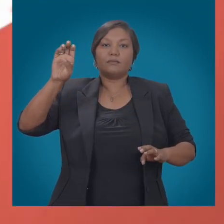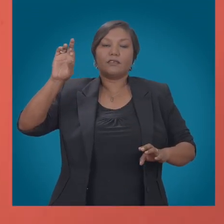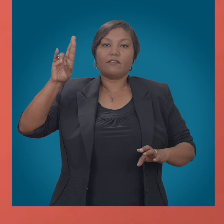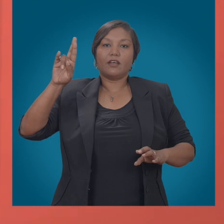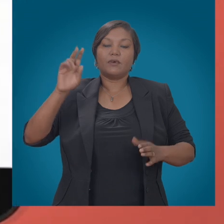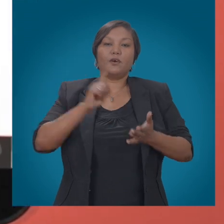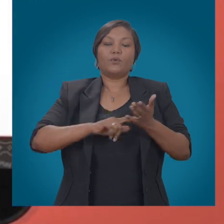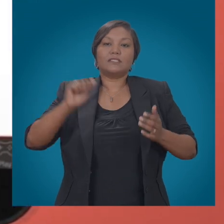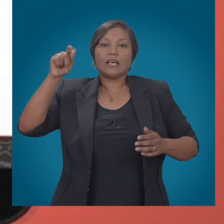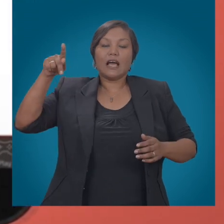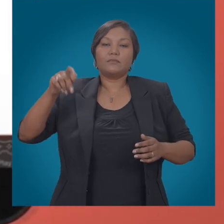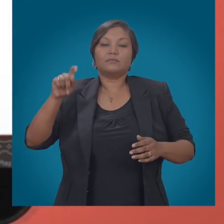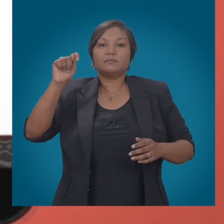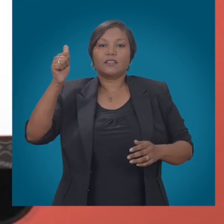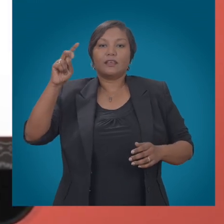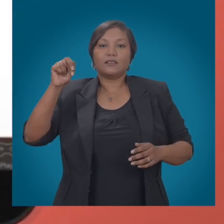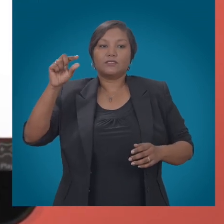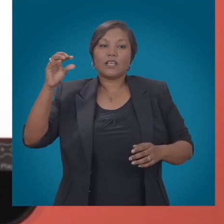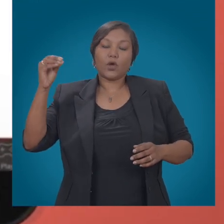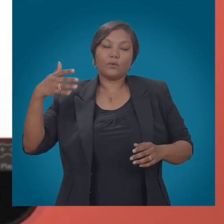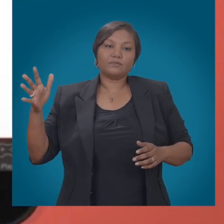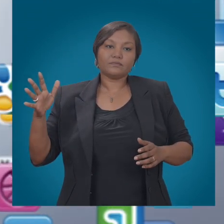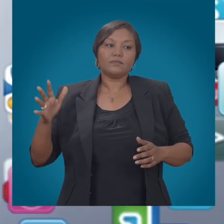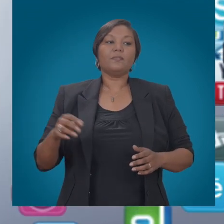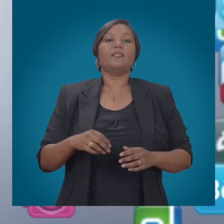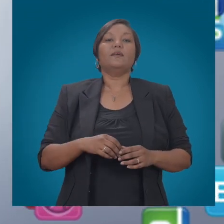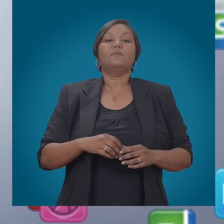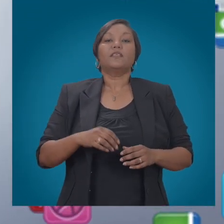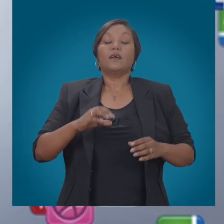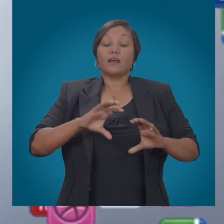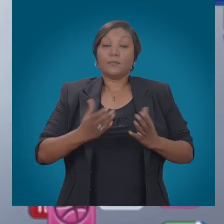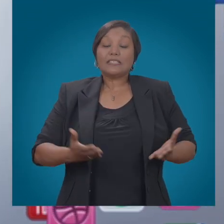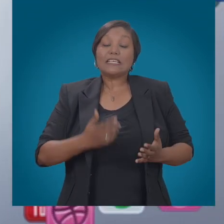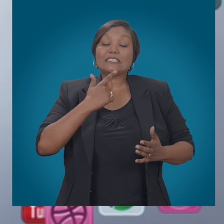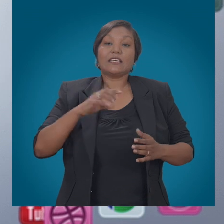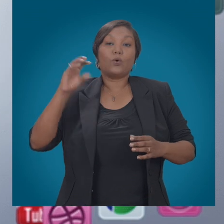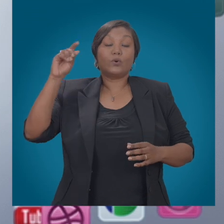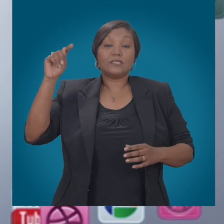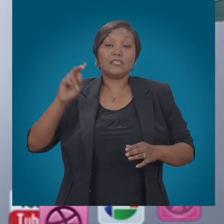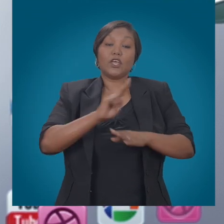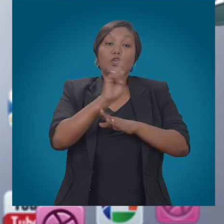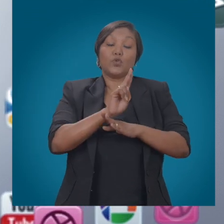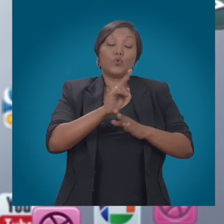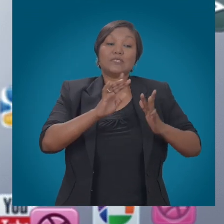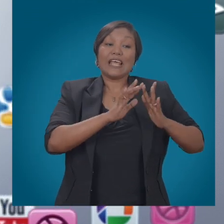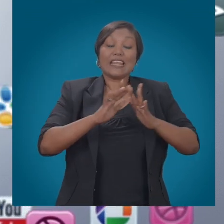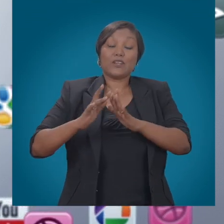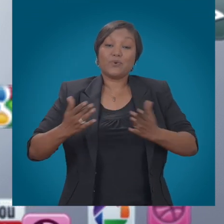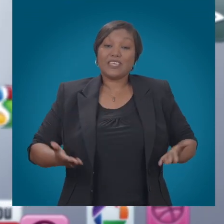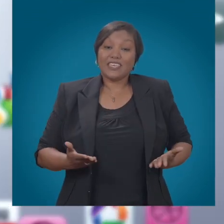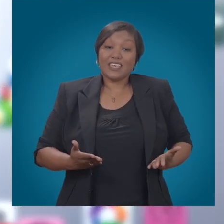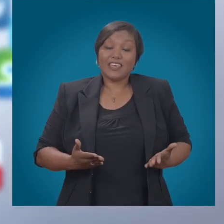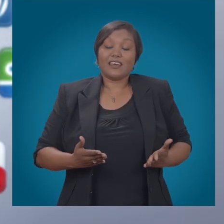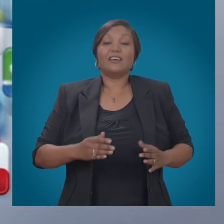and Tango to name a few. Conventional service providers argue that OTTs use their infrastructure to deliver products which can undermine